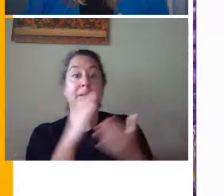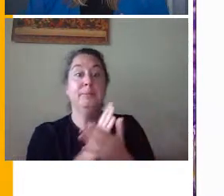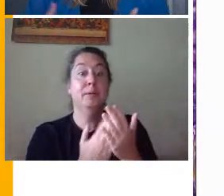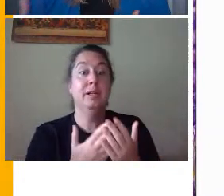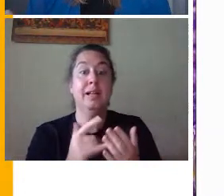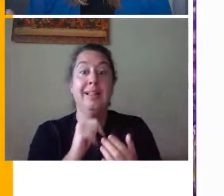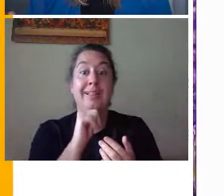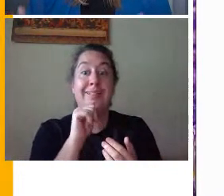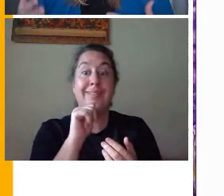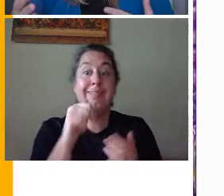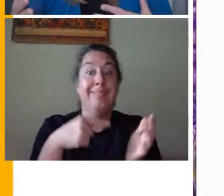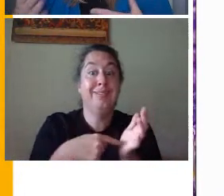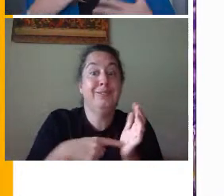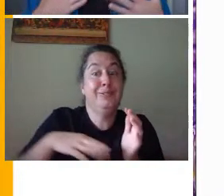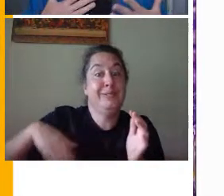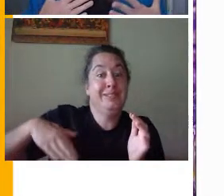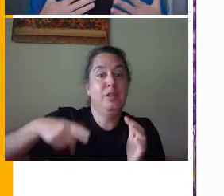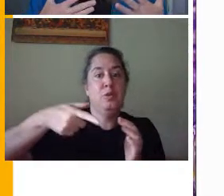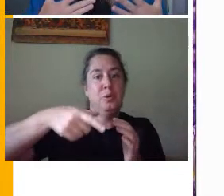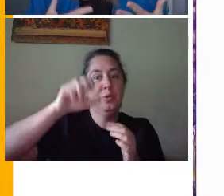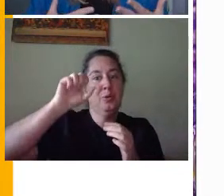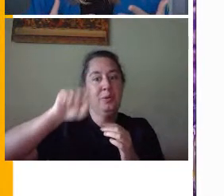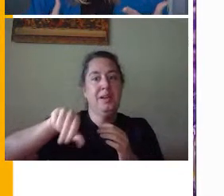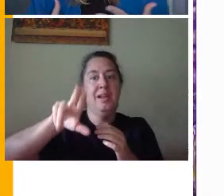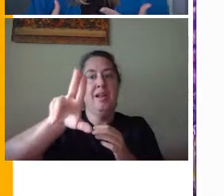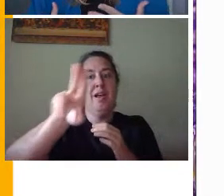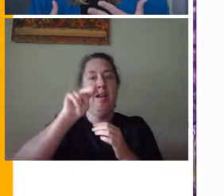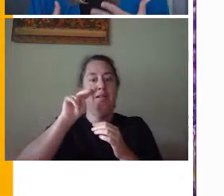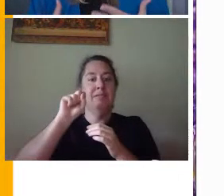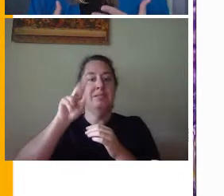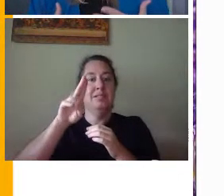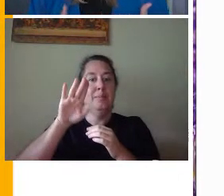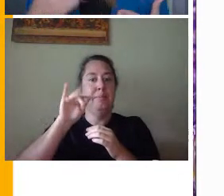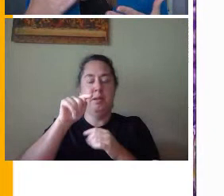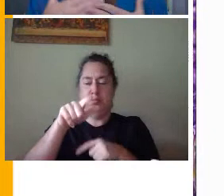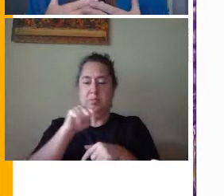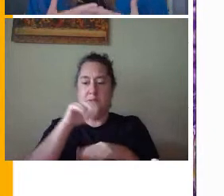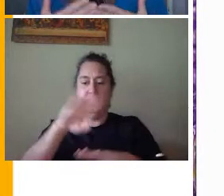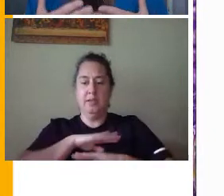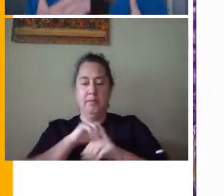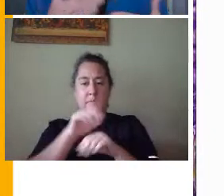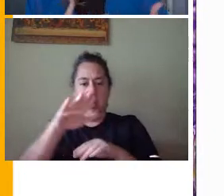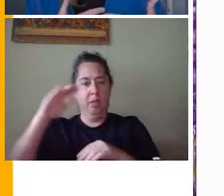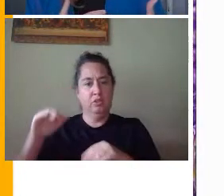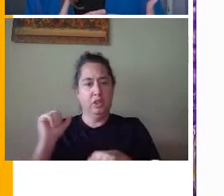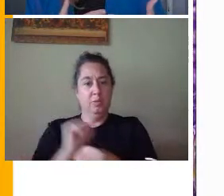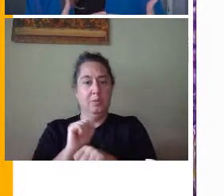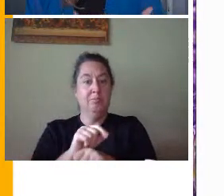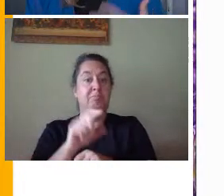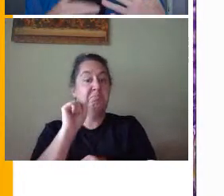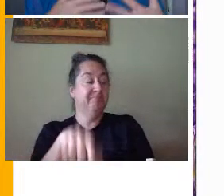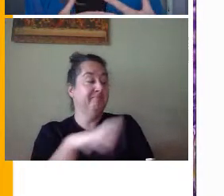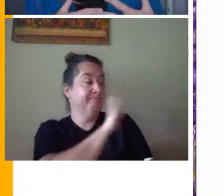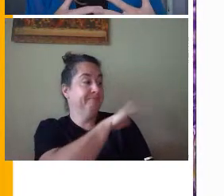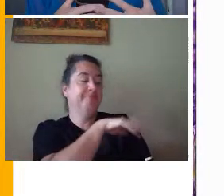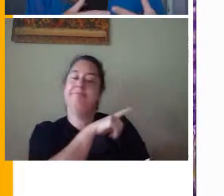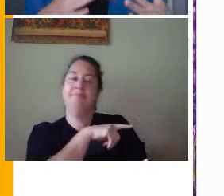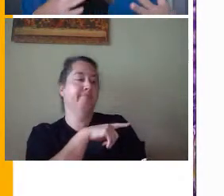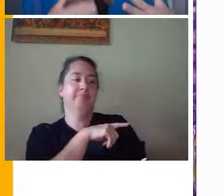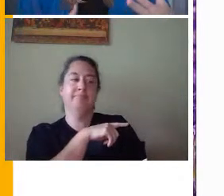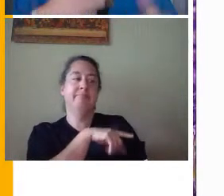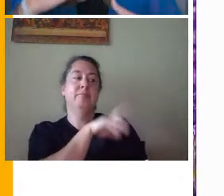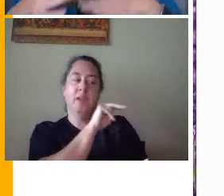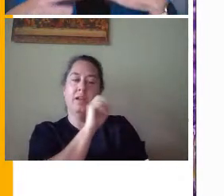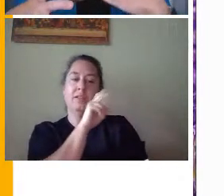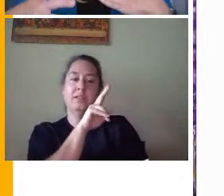if it's not been due yet, you can unsubmit it. So if you are not happy with your child's work, you can have them unsubmit, fix it,